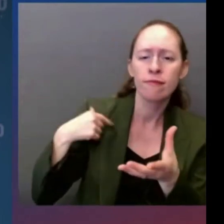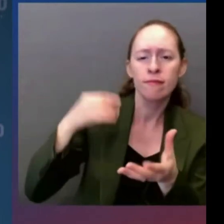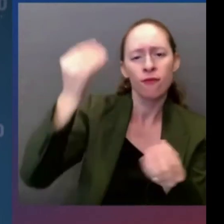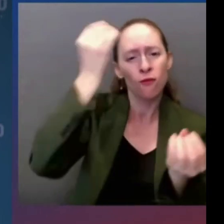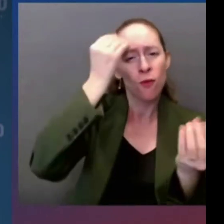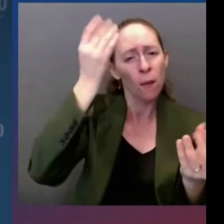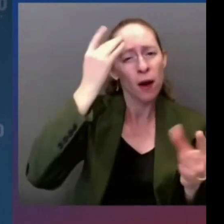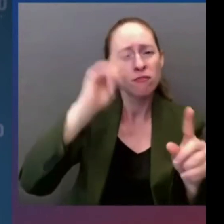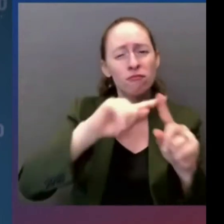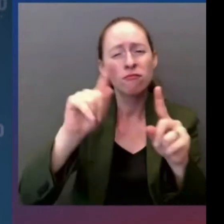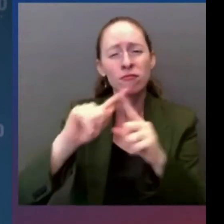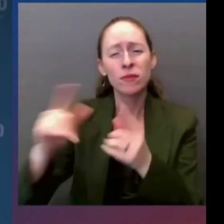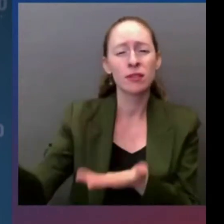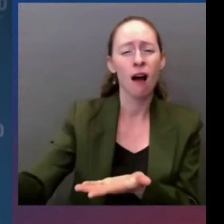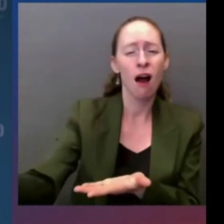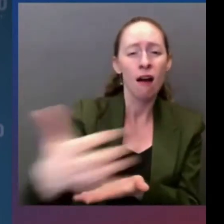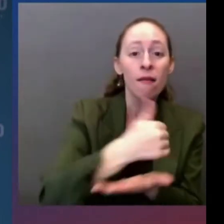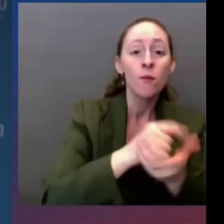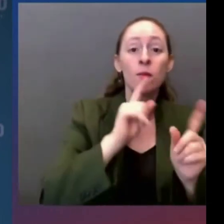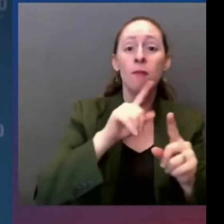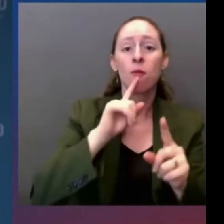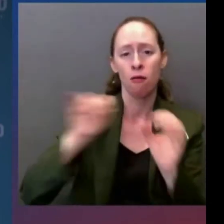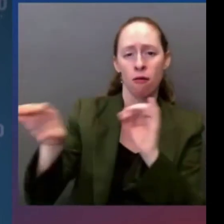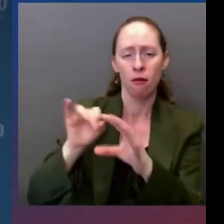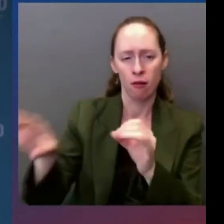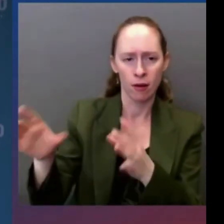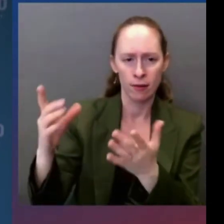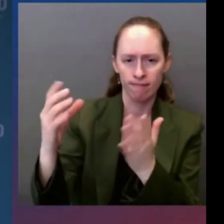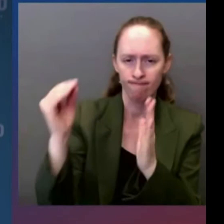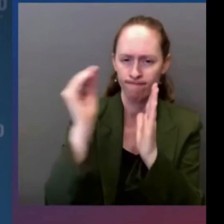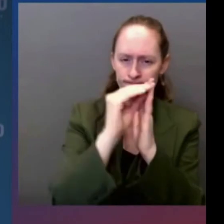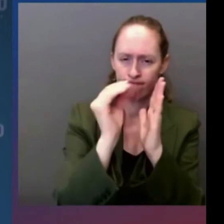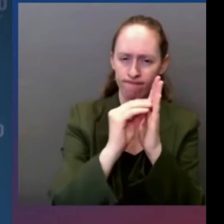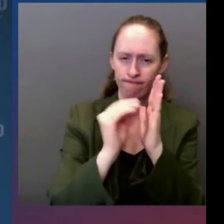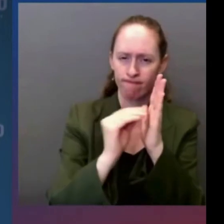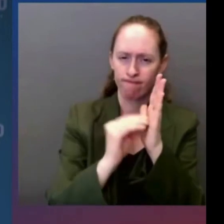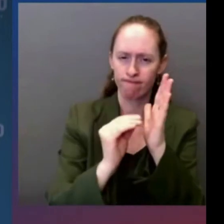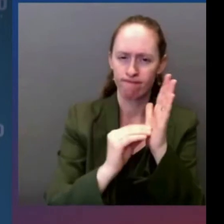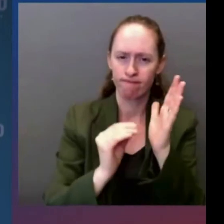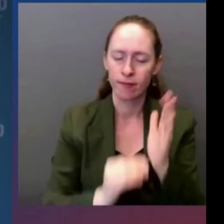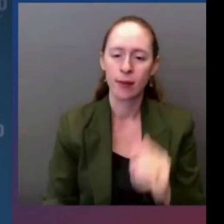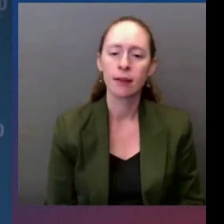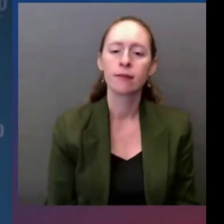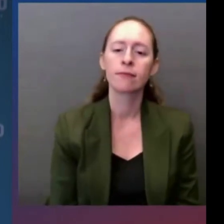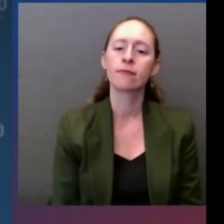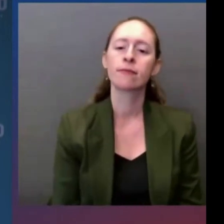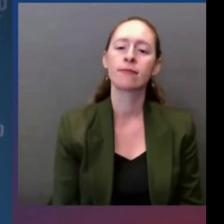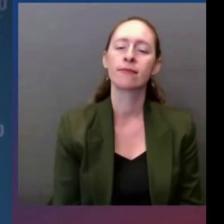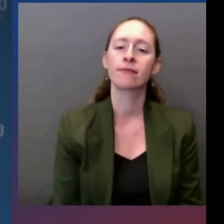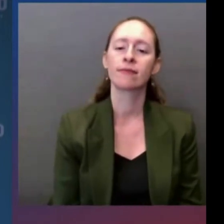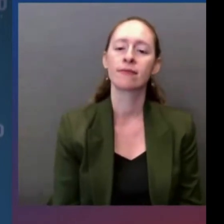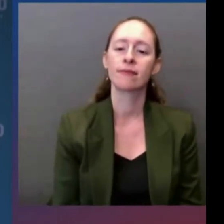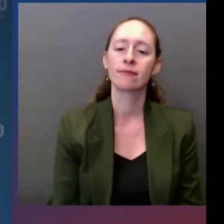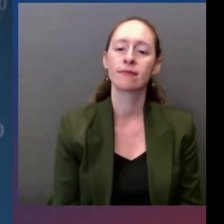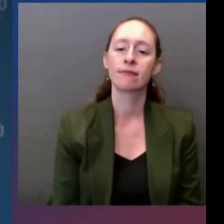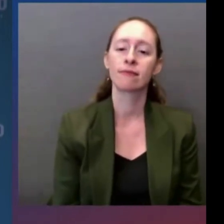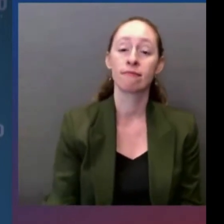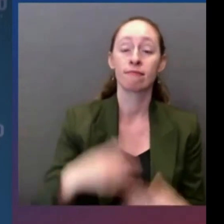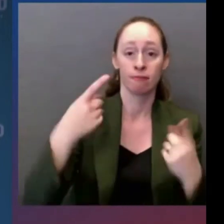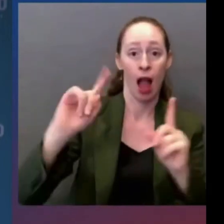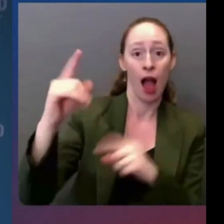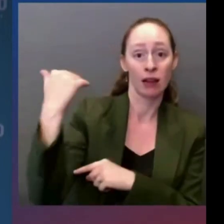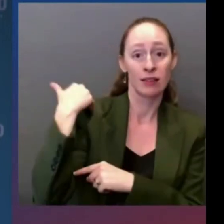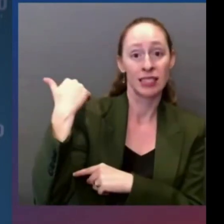lynching a hate crime in this country. Of course, we were all very glad to see the president finally sign that bill into law